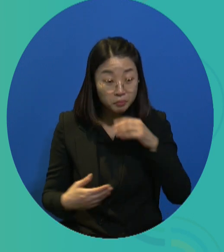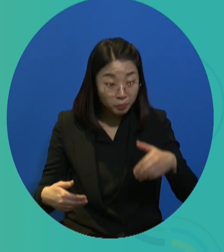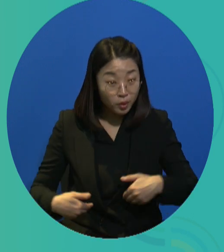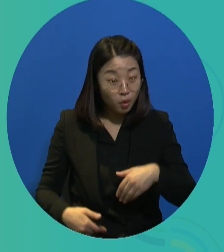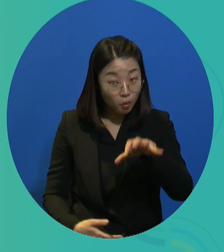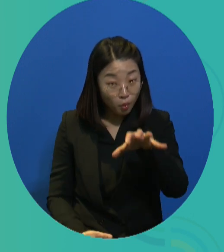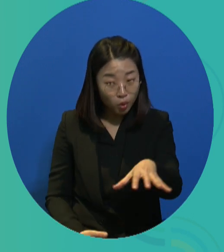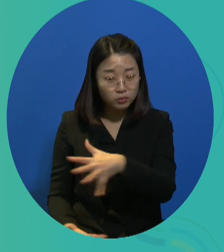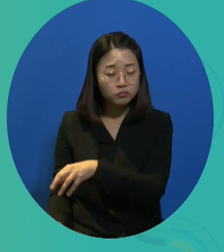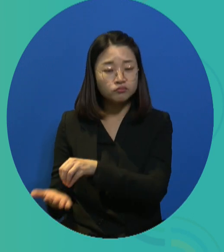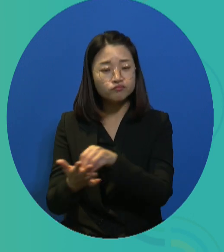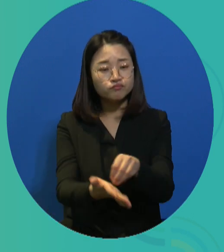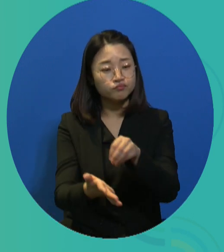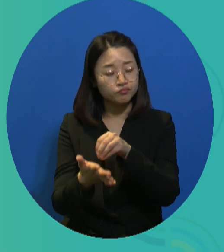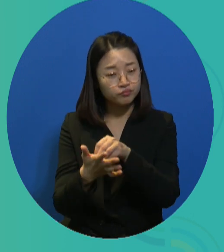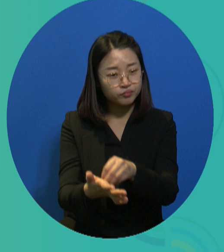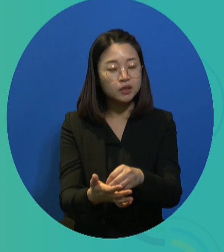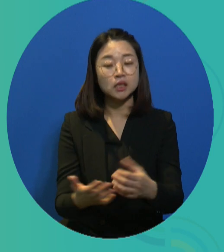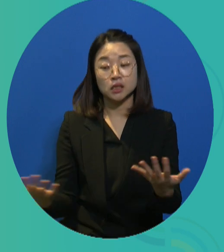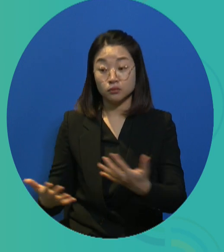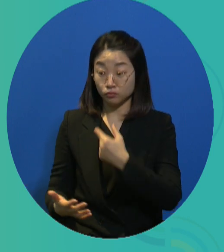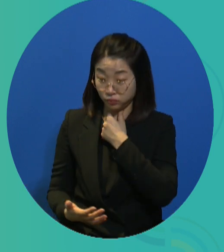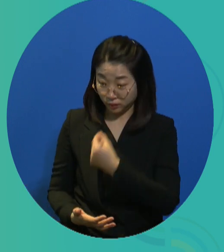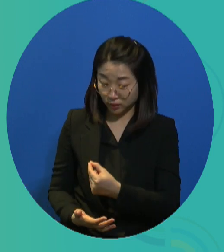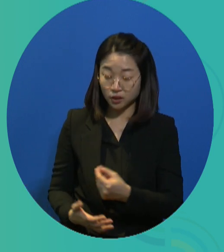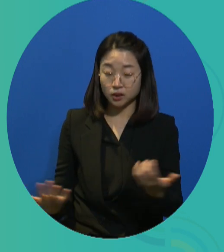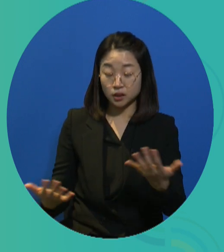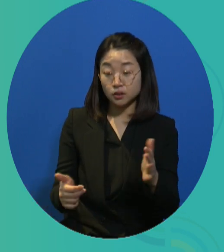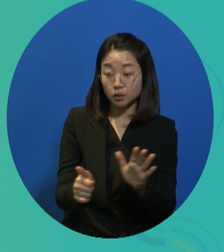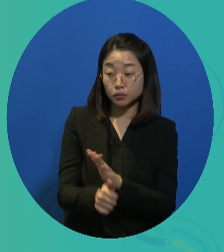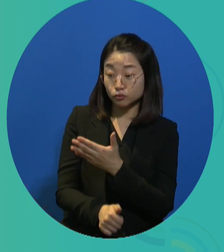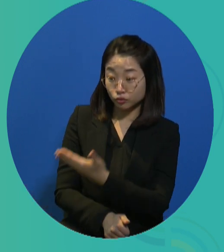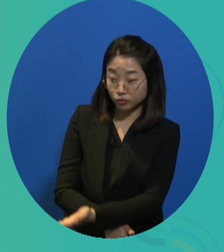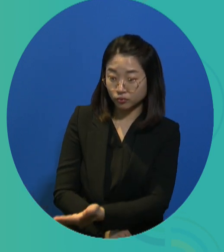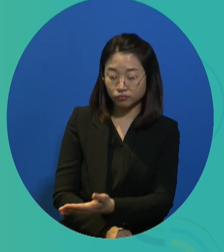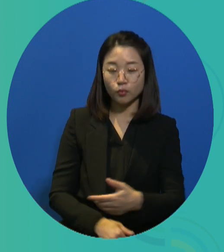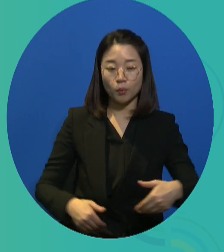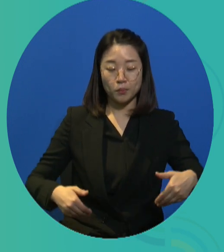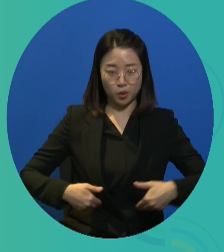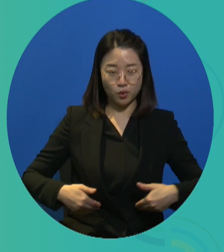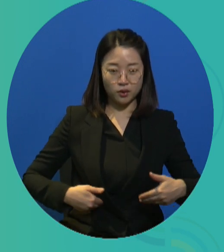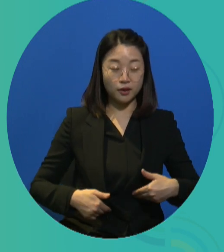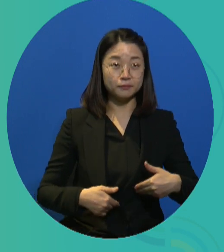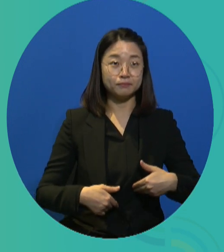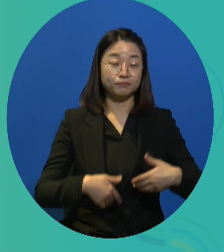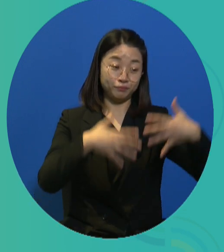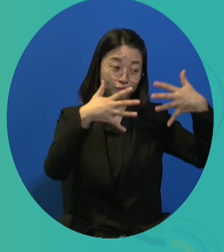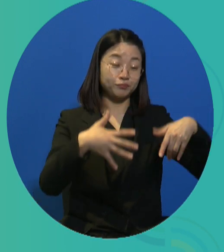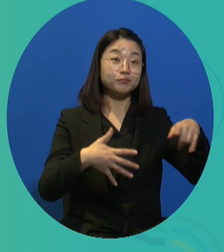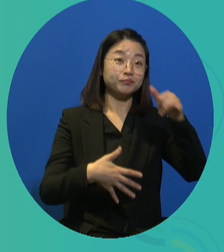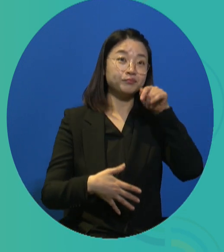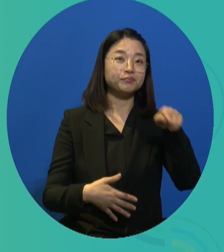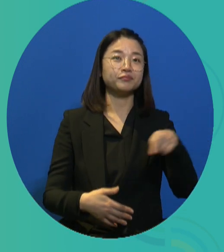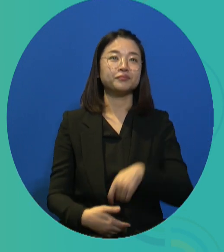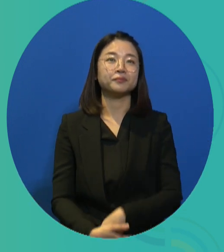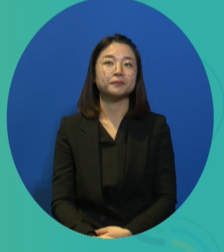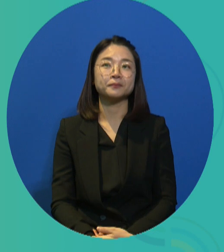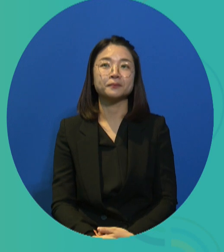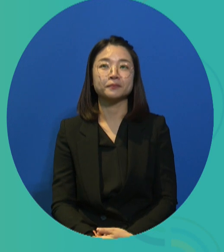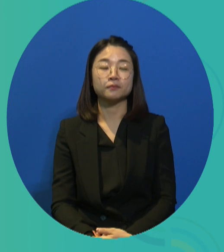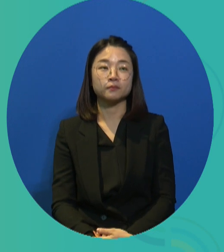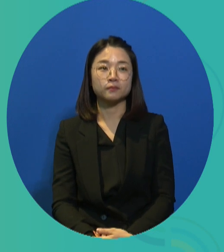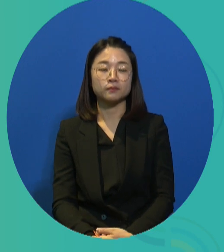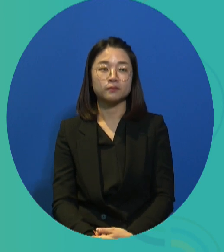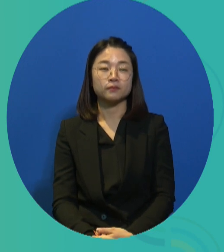and incentives. And also, it stipulates that government authorities should allow these disabled persons